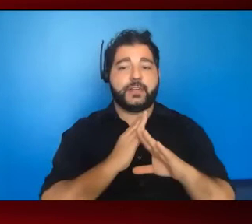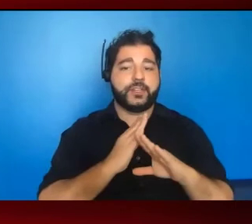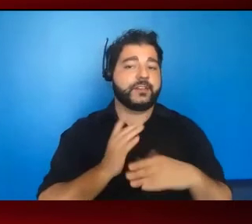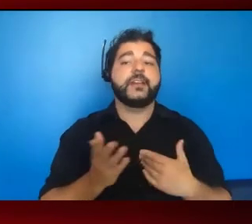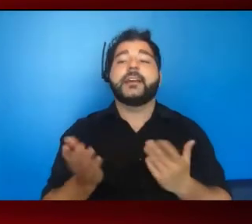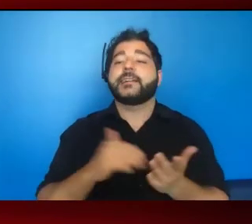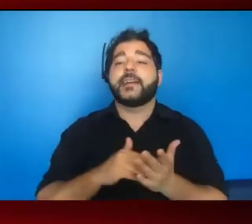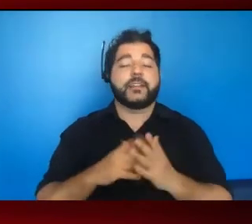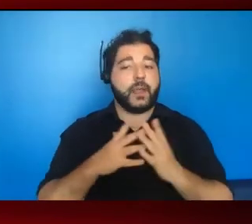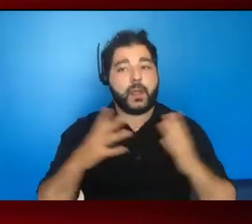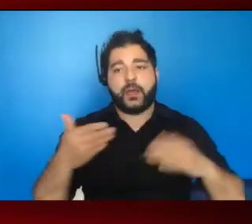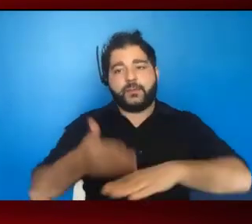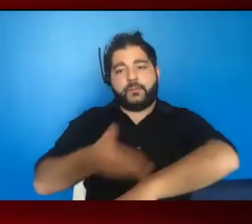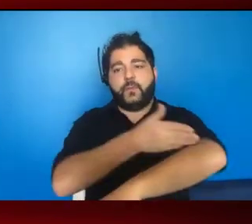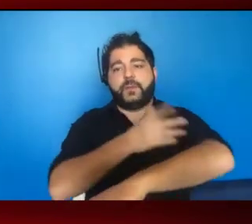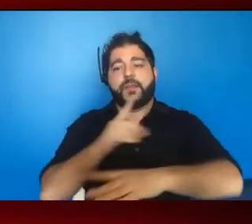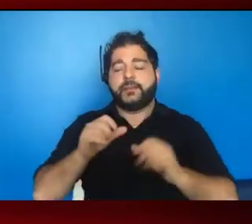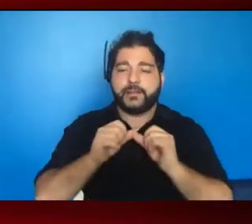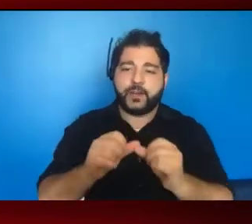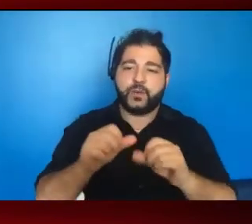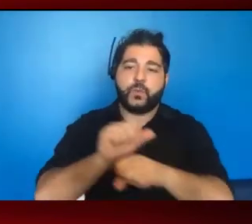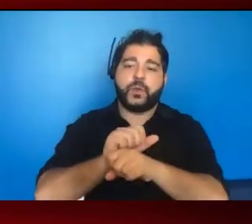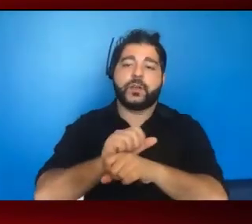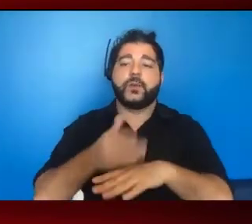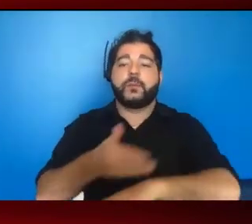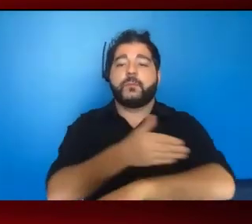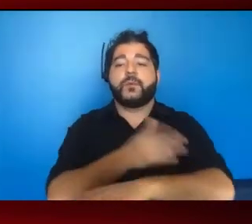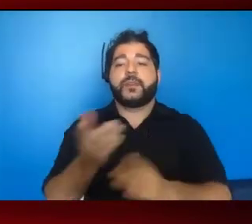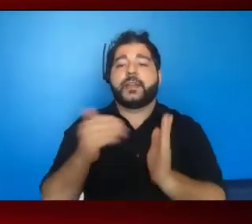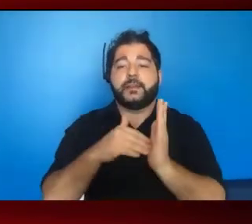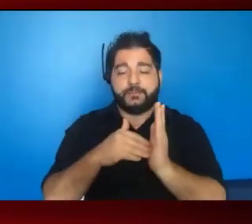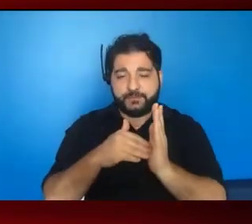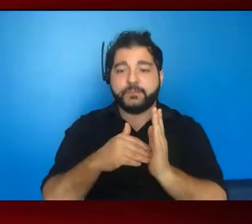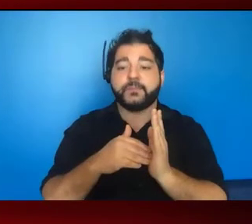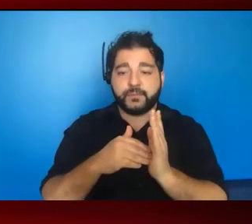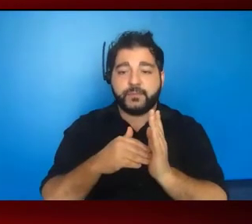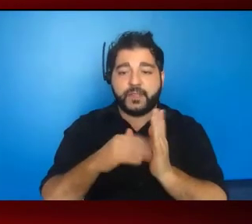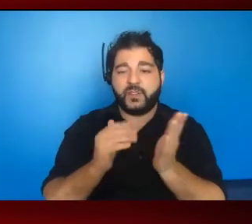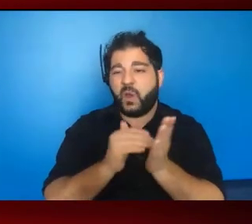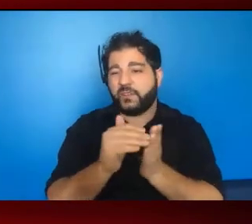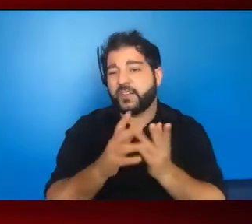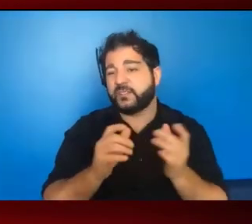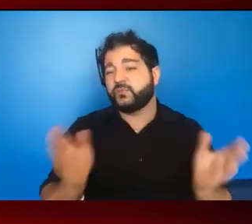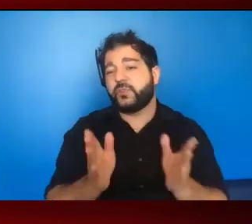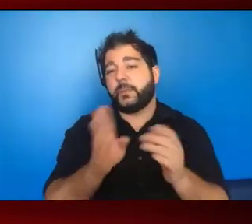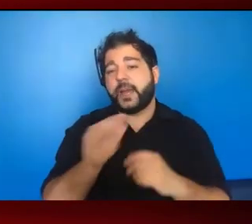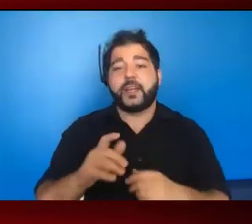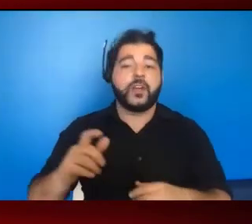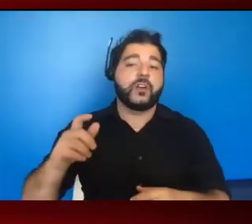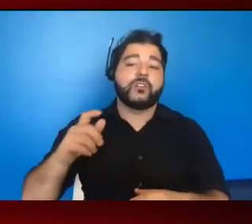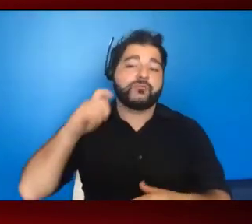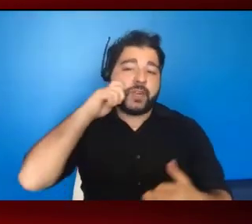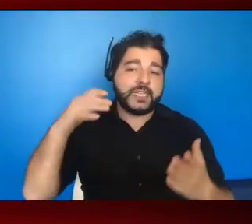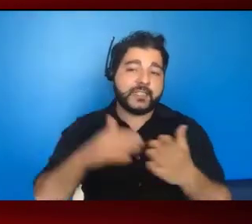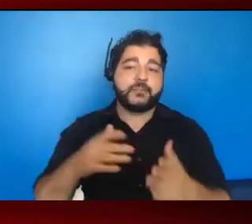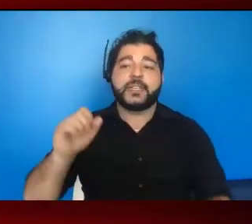room for ongoing work to improve that, again, which is often driven by racism, sexism, and homophobia. So really